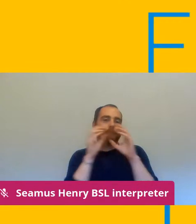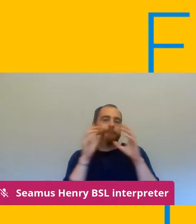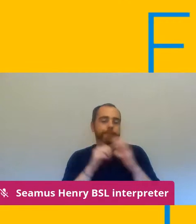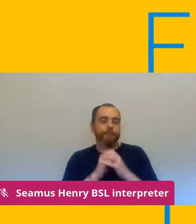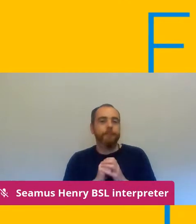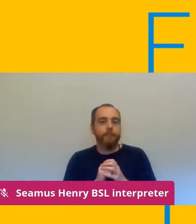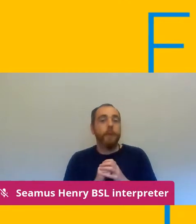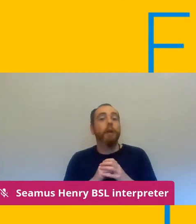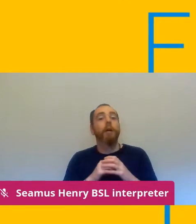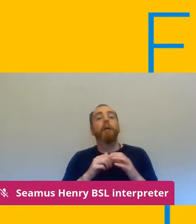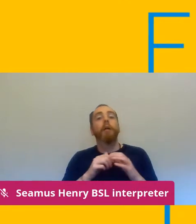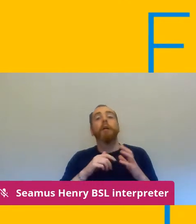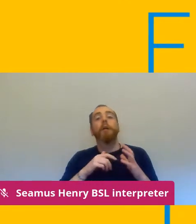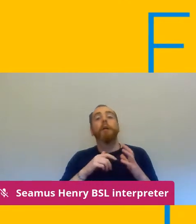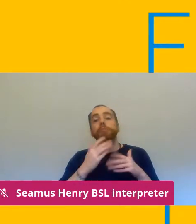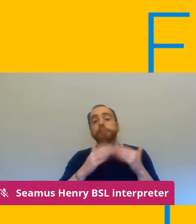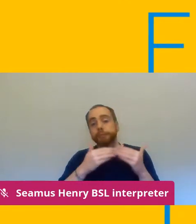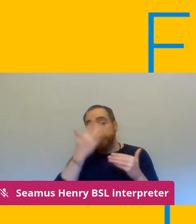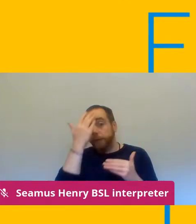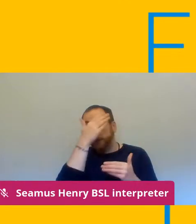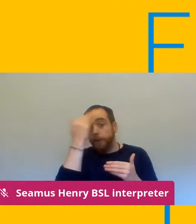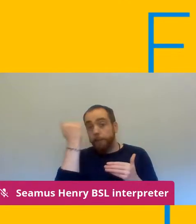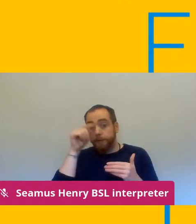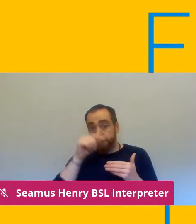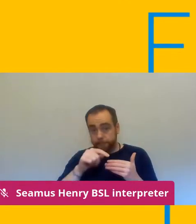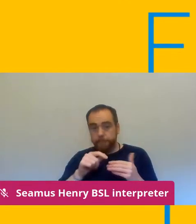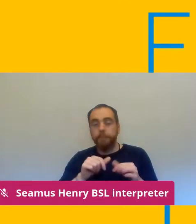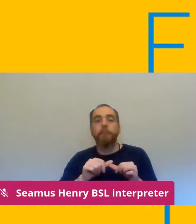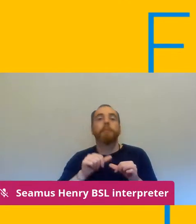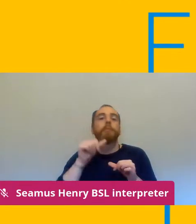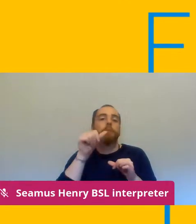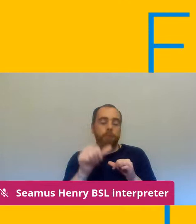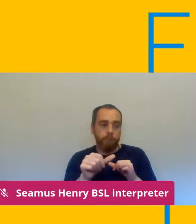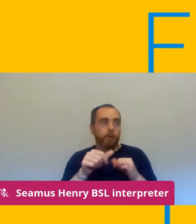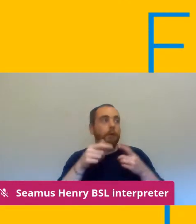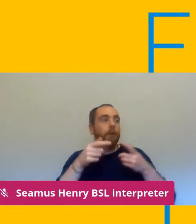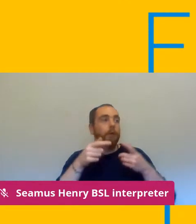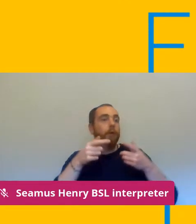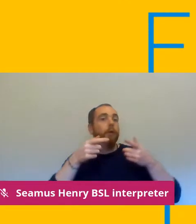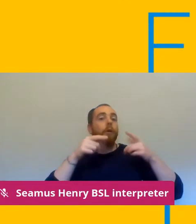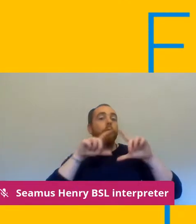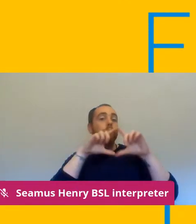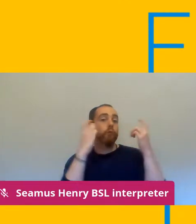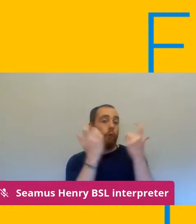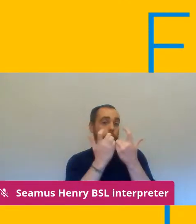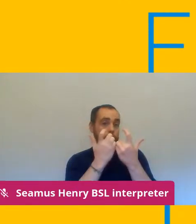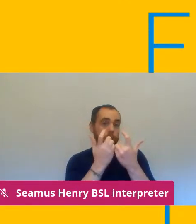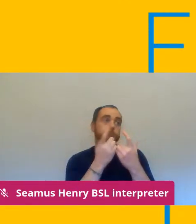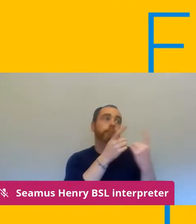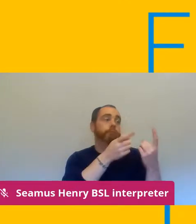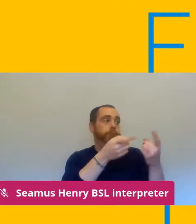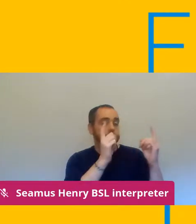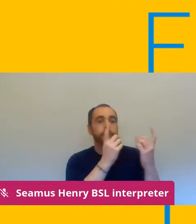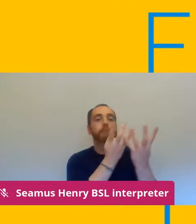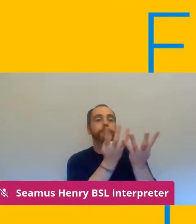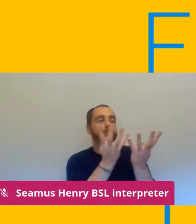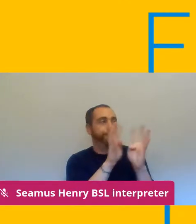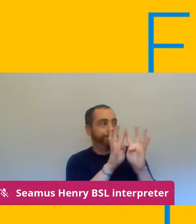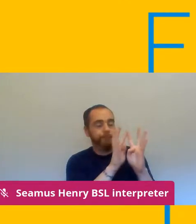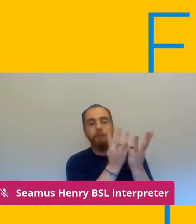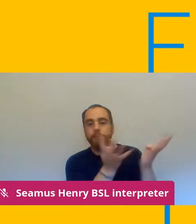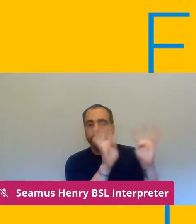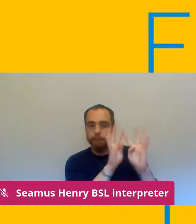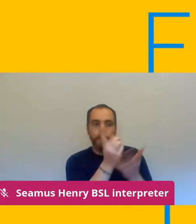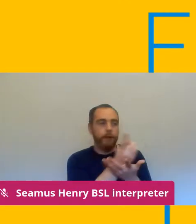the employers went um away and came up with plans for september and uh what we've been doing uh since